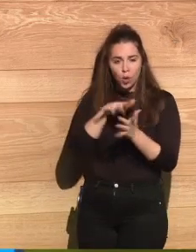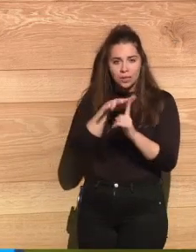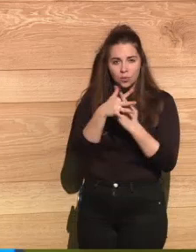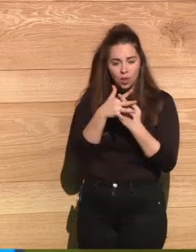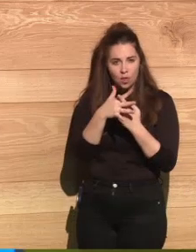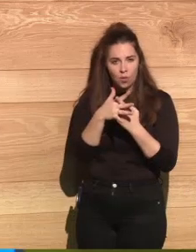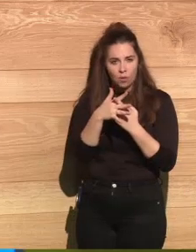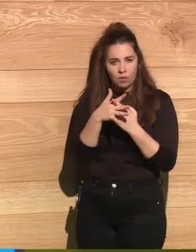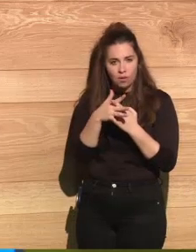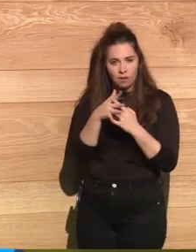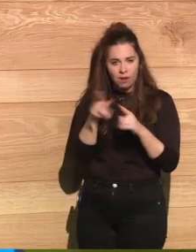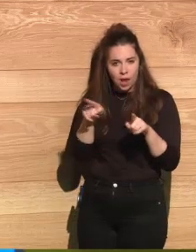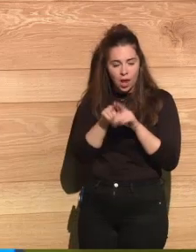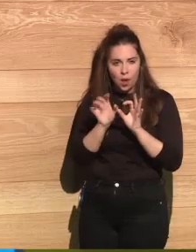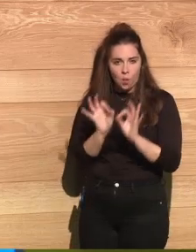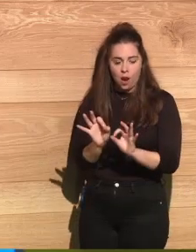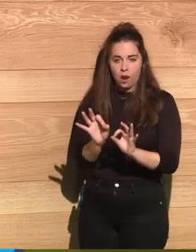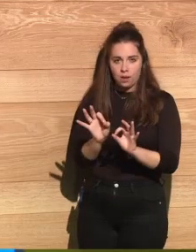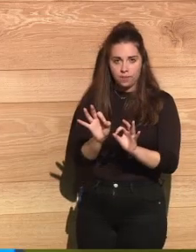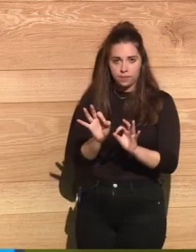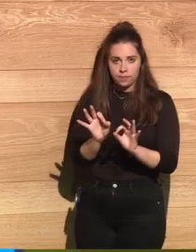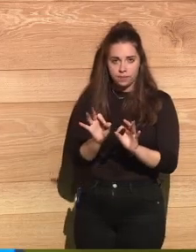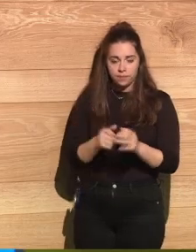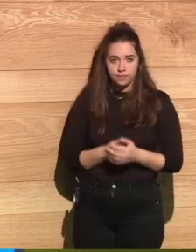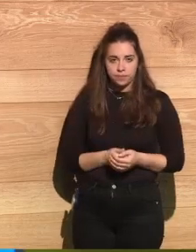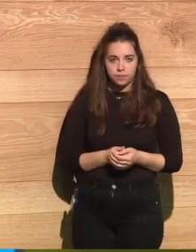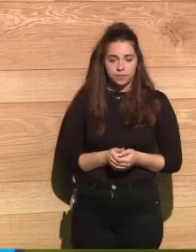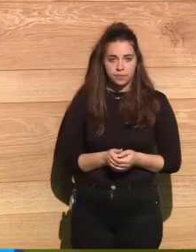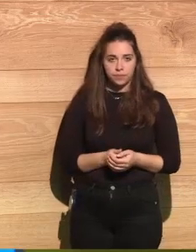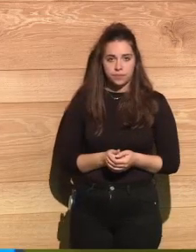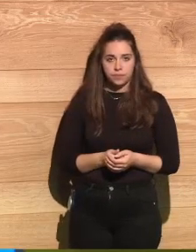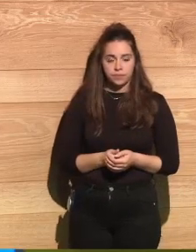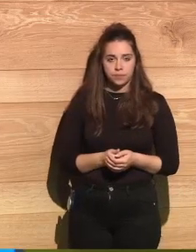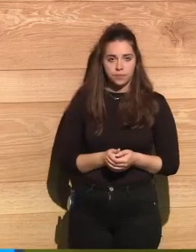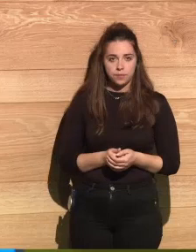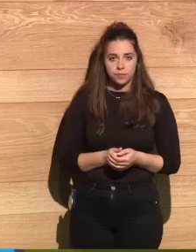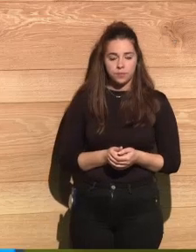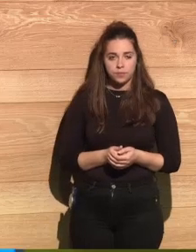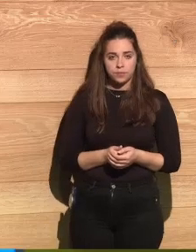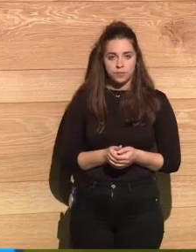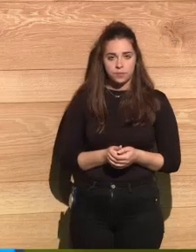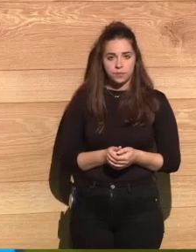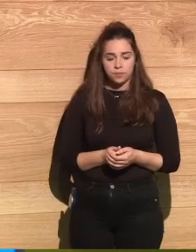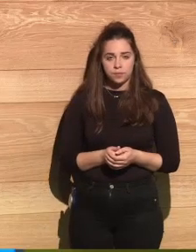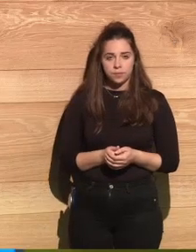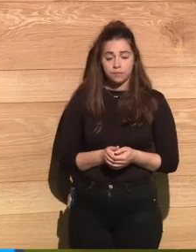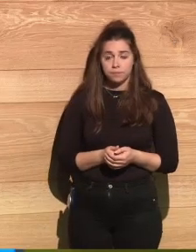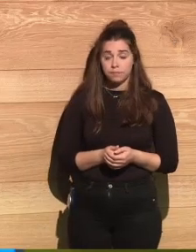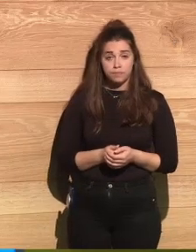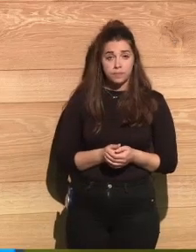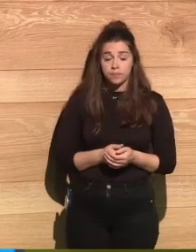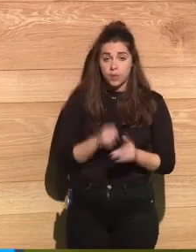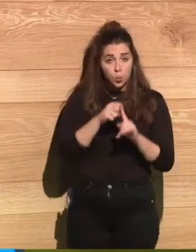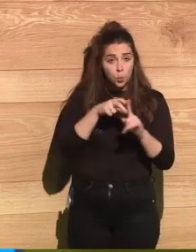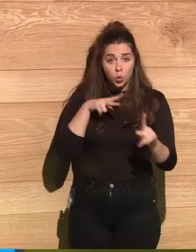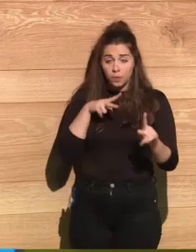stopped. We Well, cognitively, we were